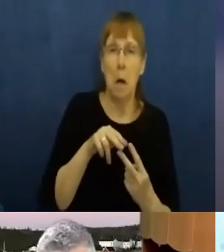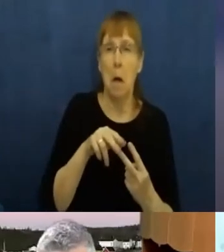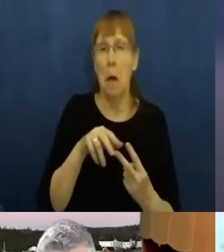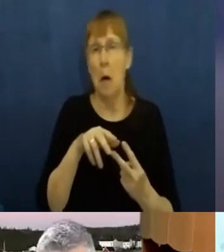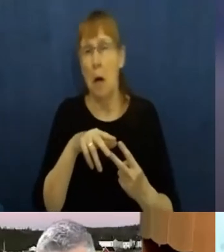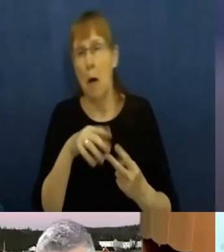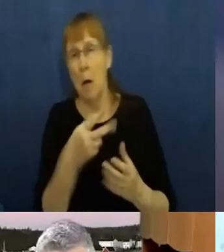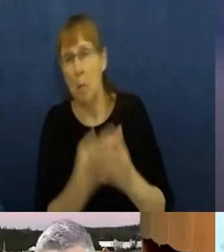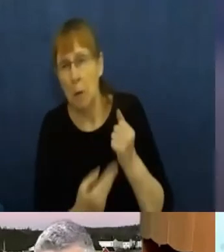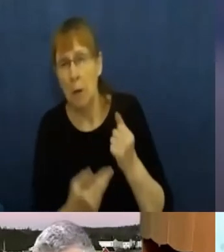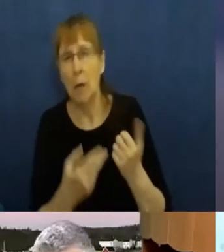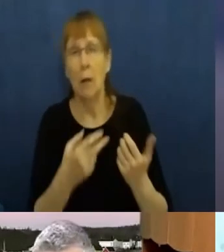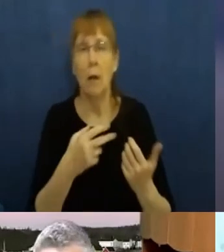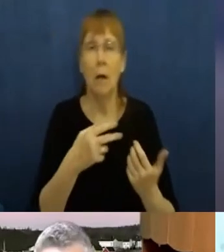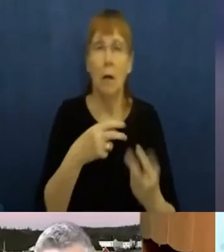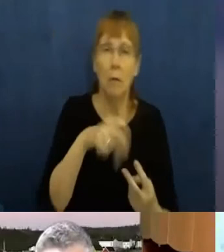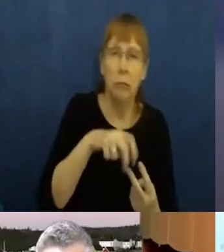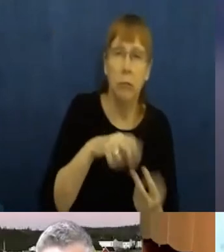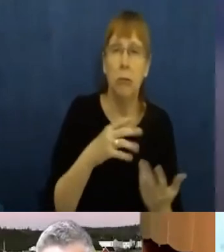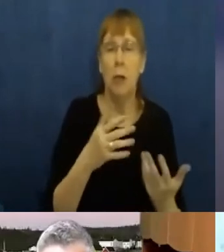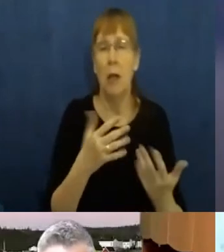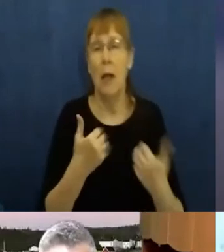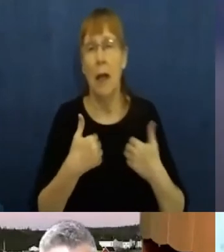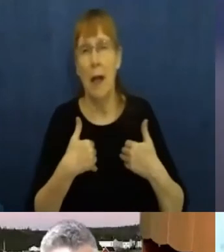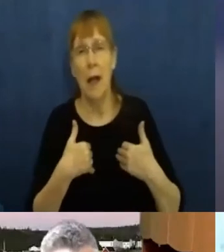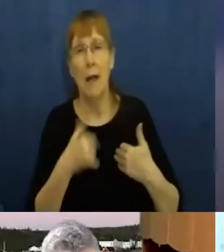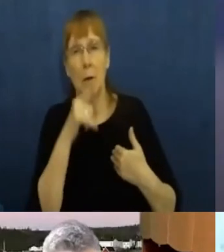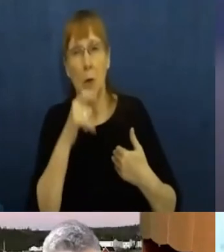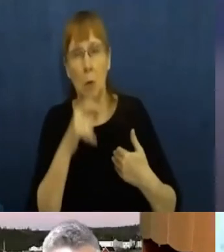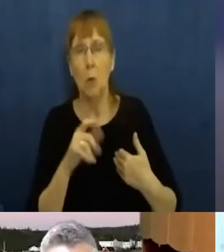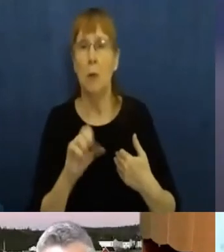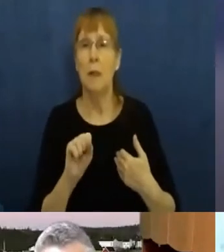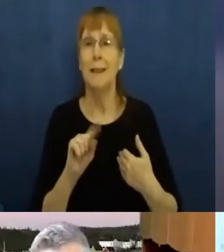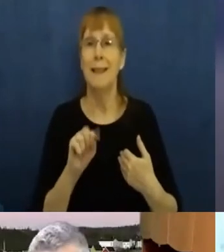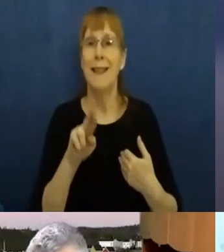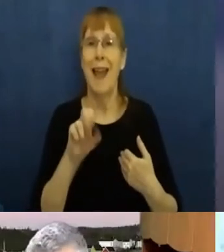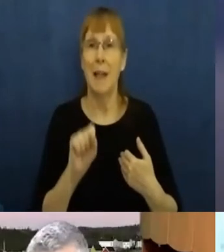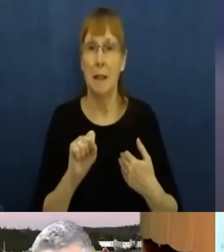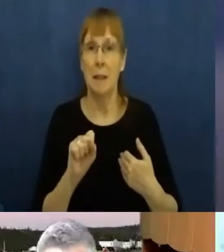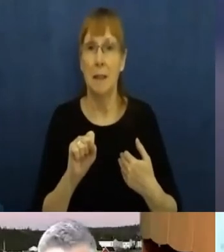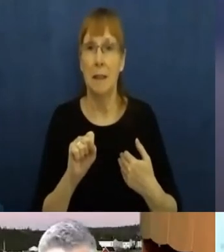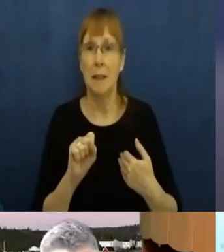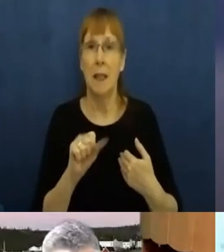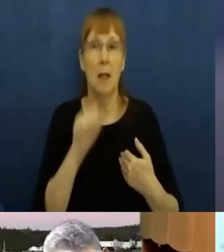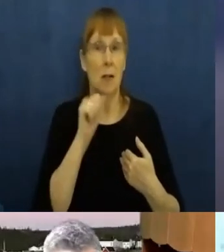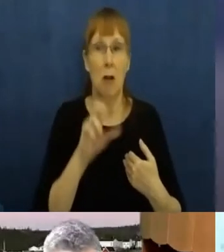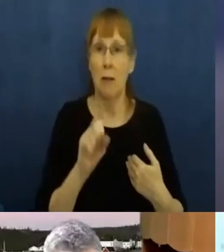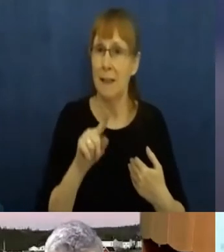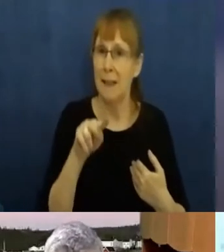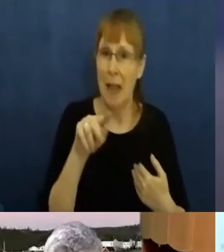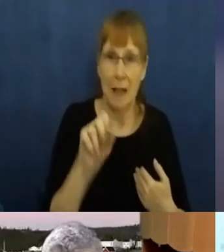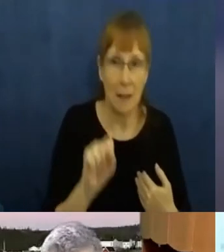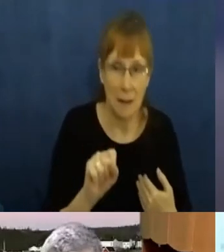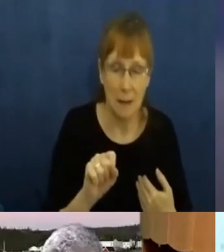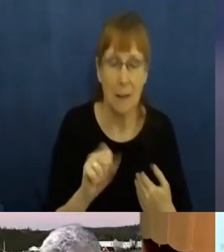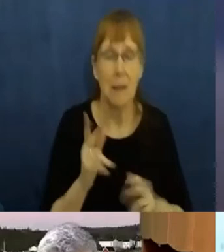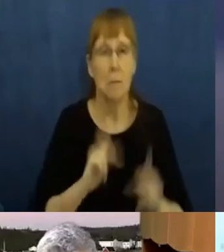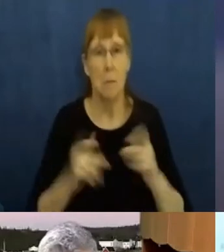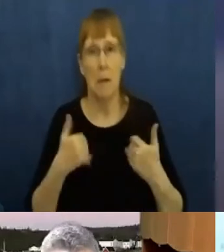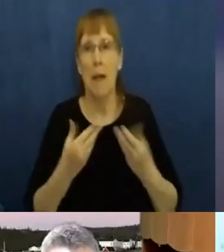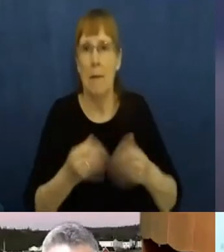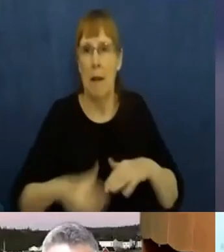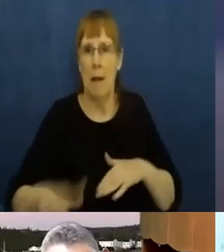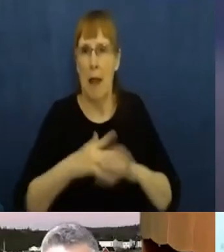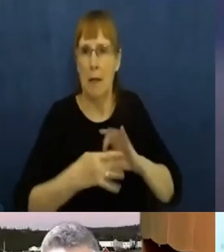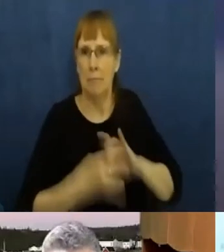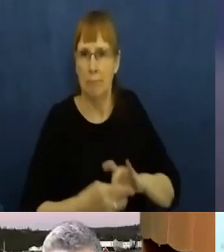Um, we have status and non-status, people with land claims, people without land claims. We have people